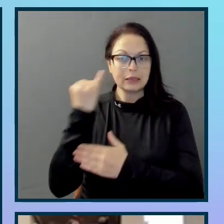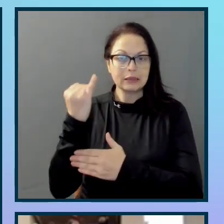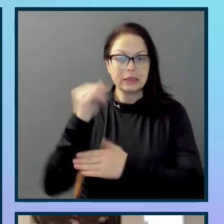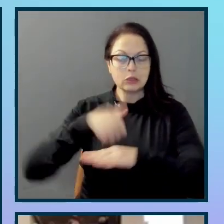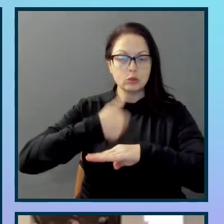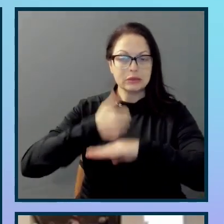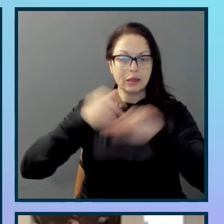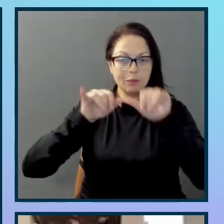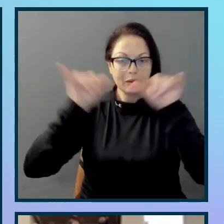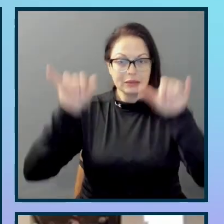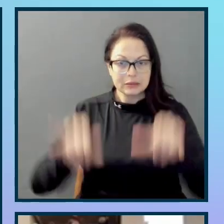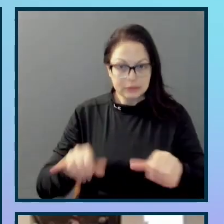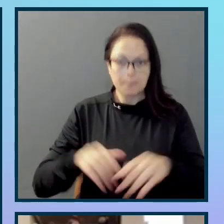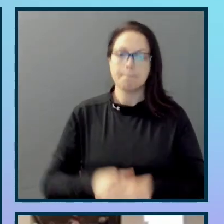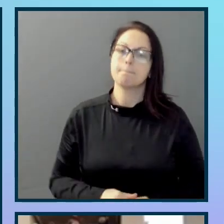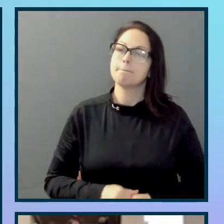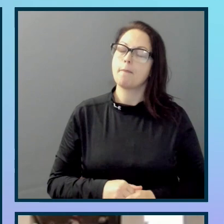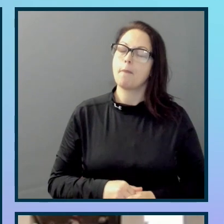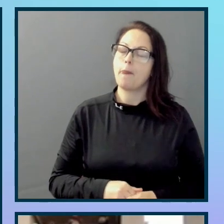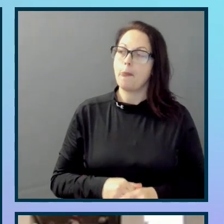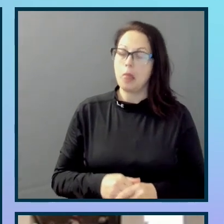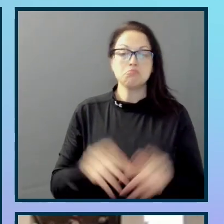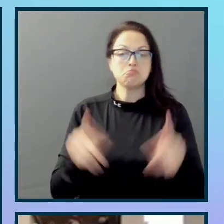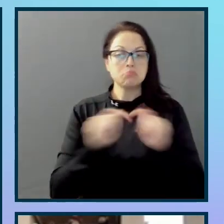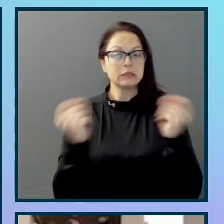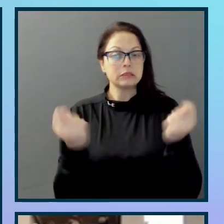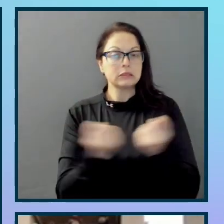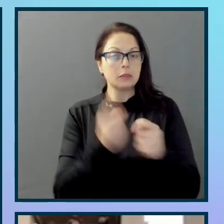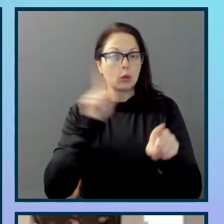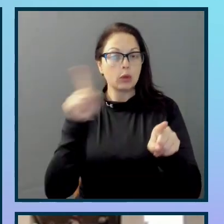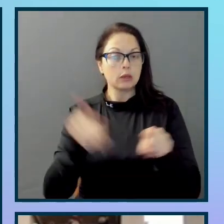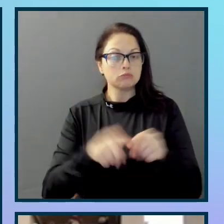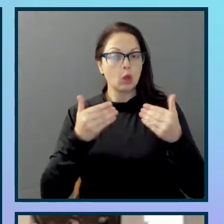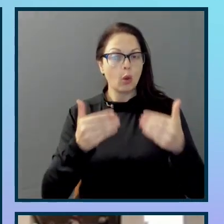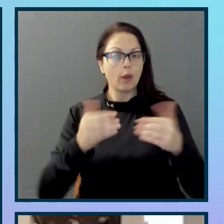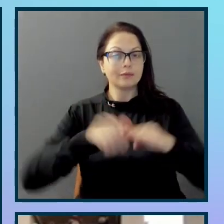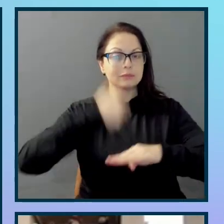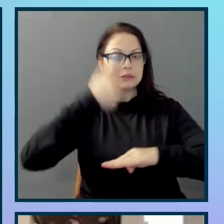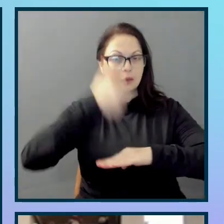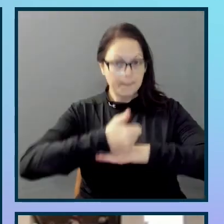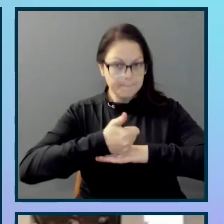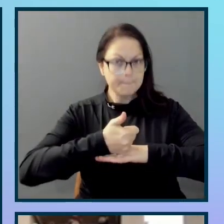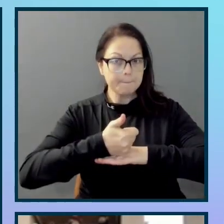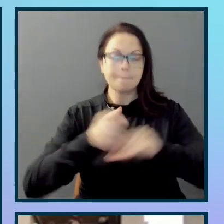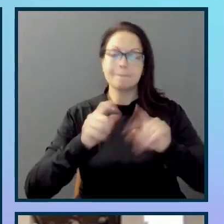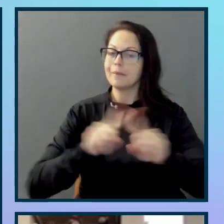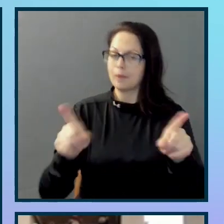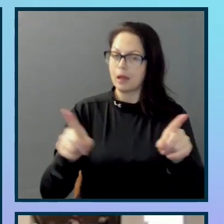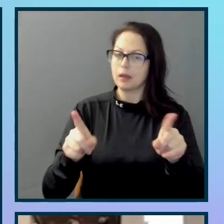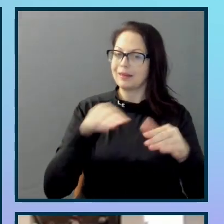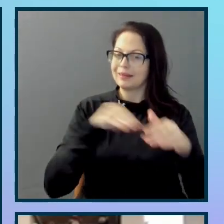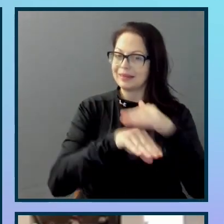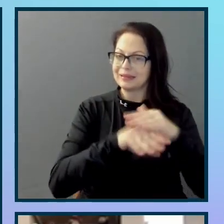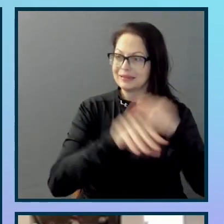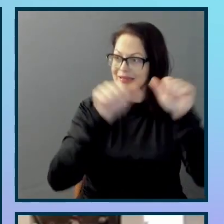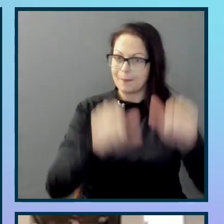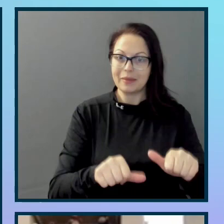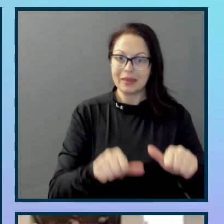Nobody in the accessibility network is aware. Again, this is entirely fictional. Things never play out this way in the real world.